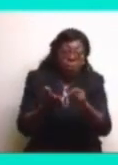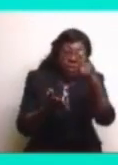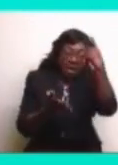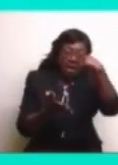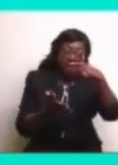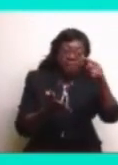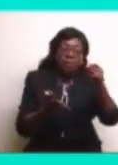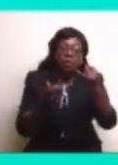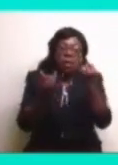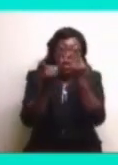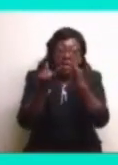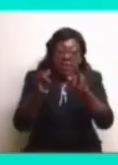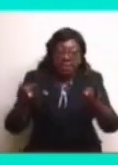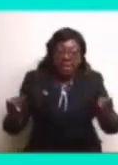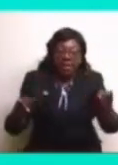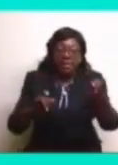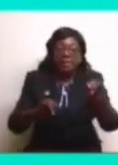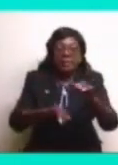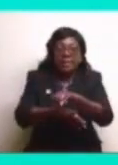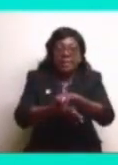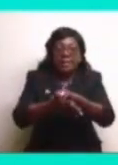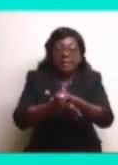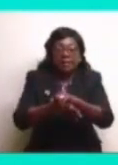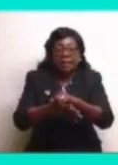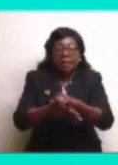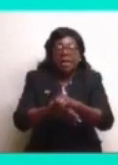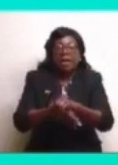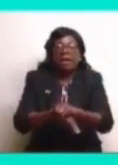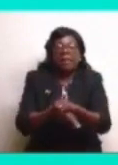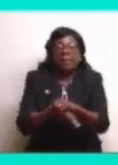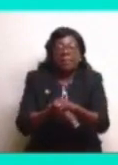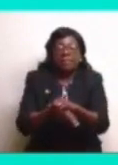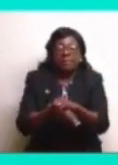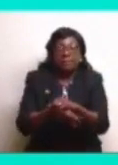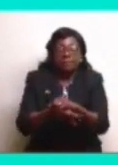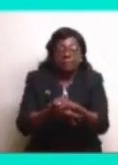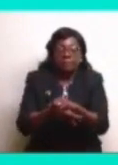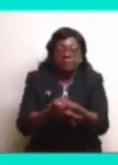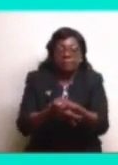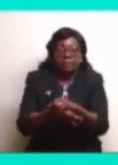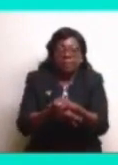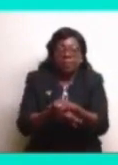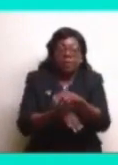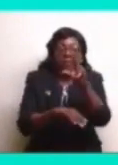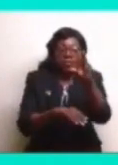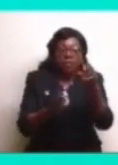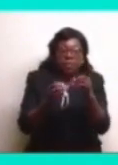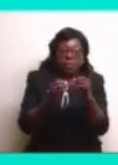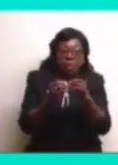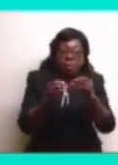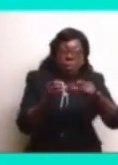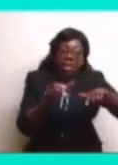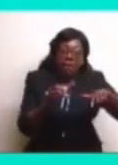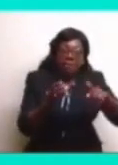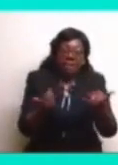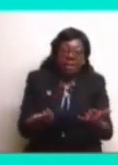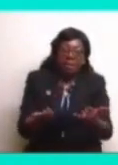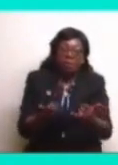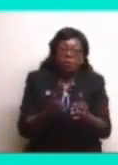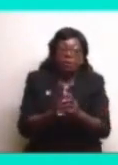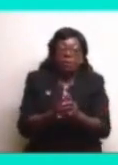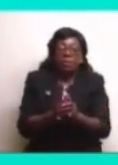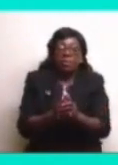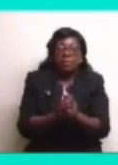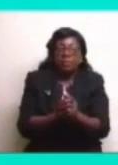we have left now Sir Orville Turnquist, Sir Arthur Folks, and Honorable Philip Bethel. I think those are the only ones left. And